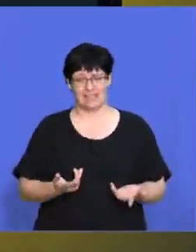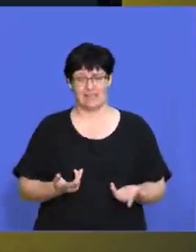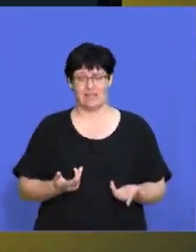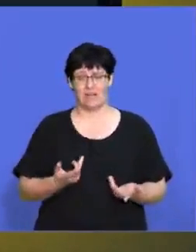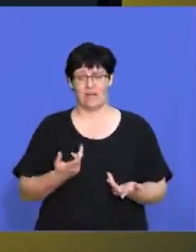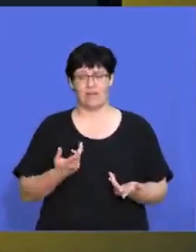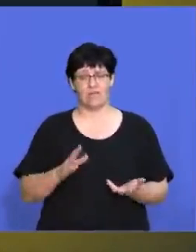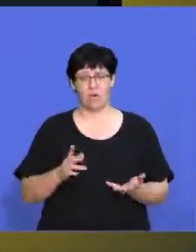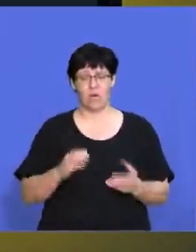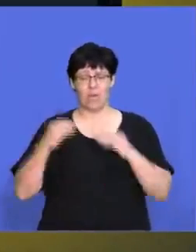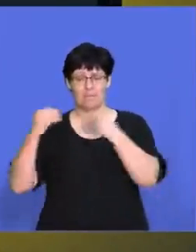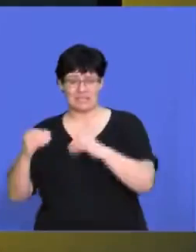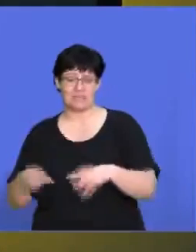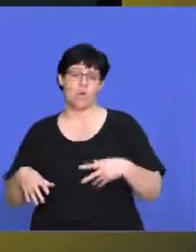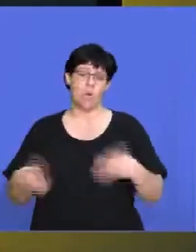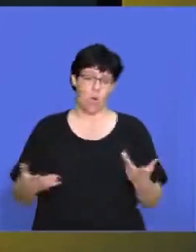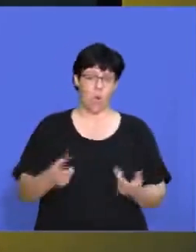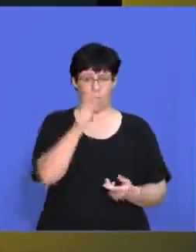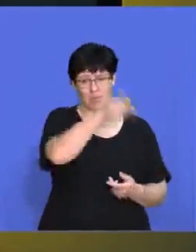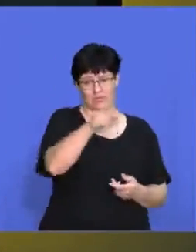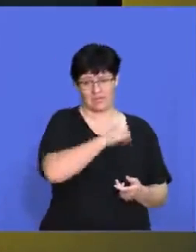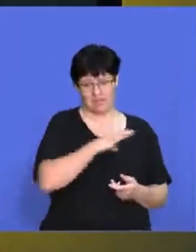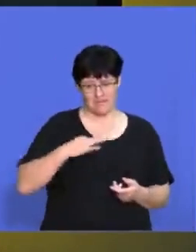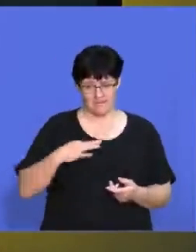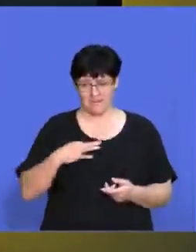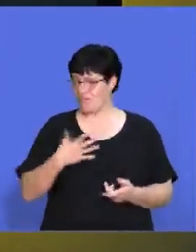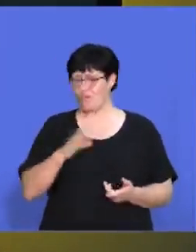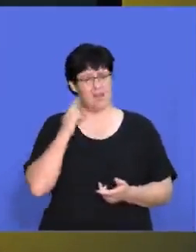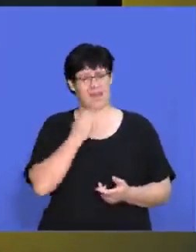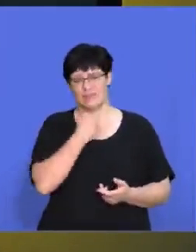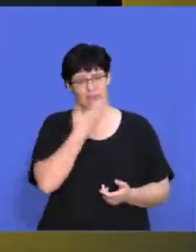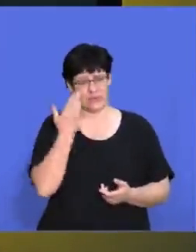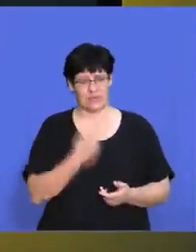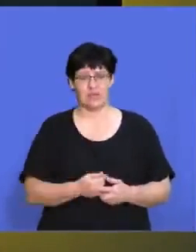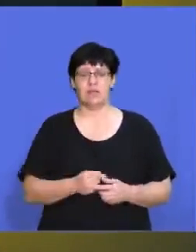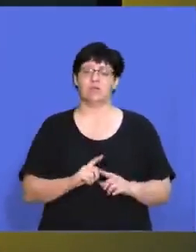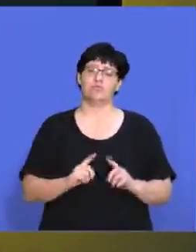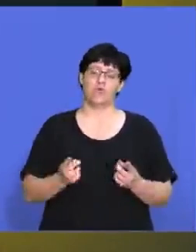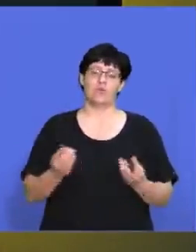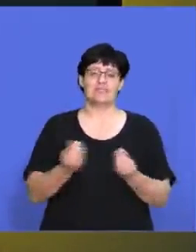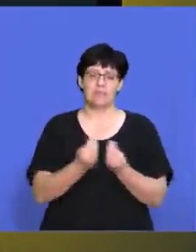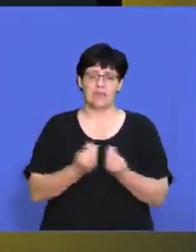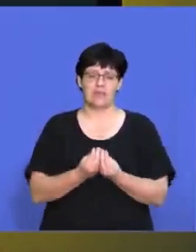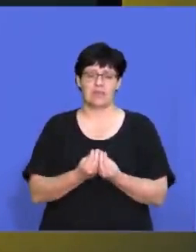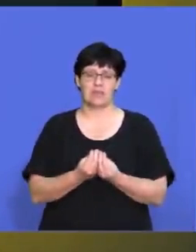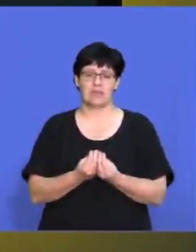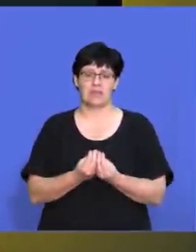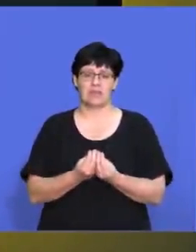for either the company or the or the relevant employee. So it's something that you